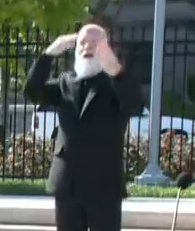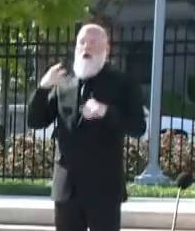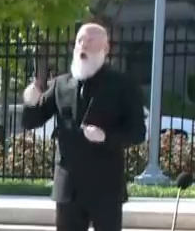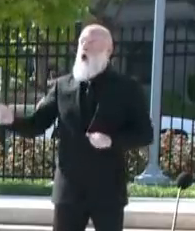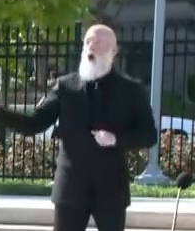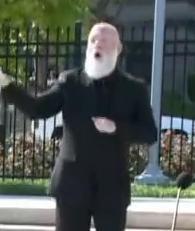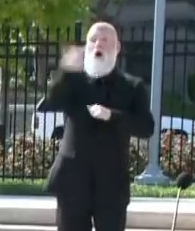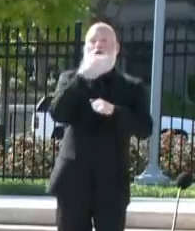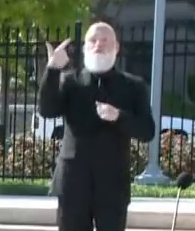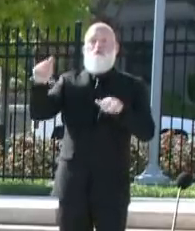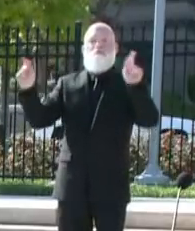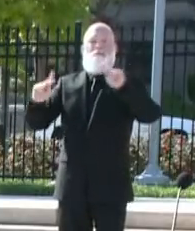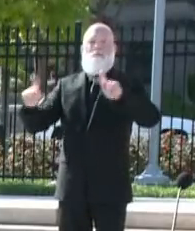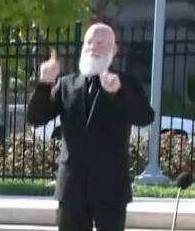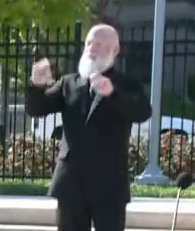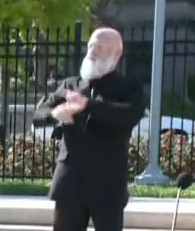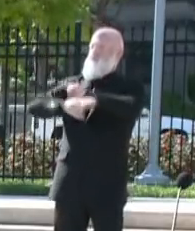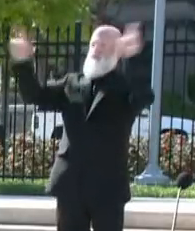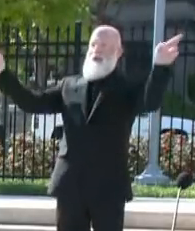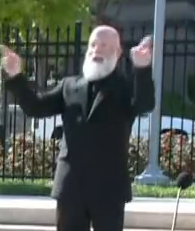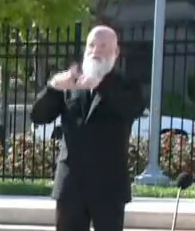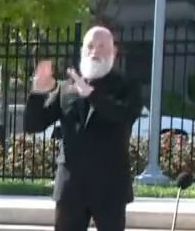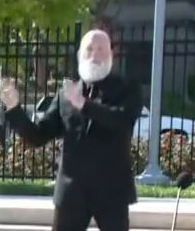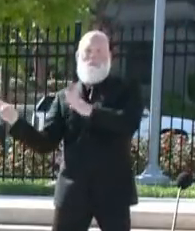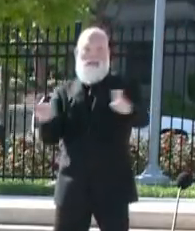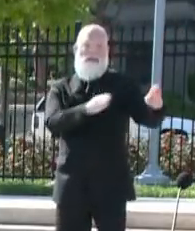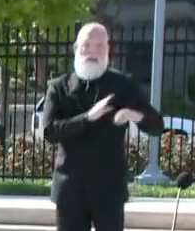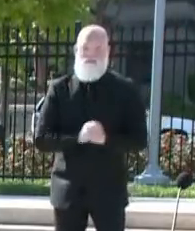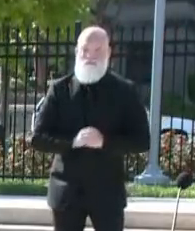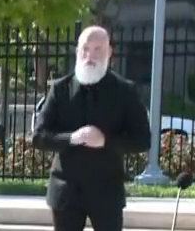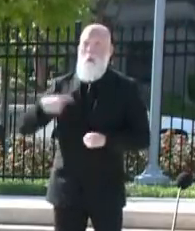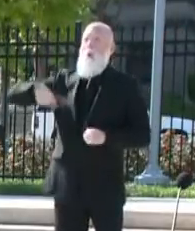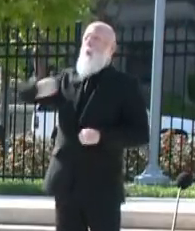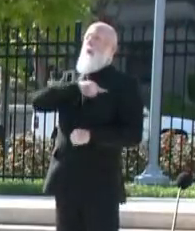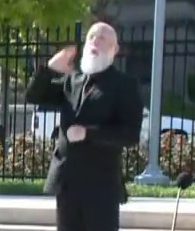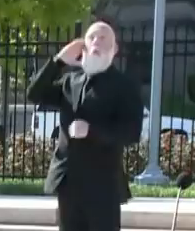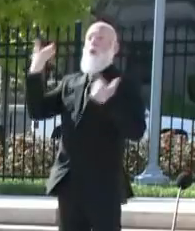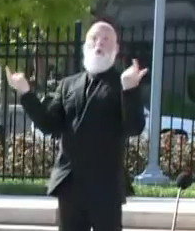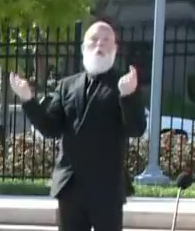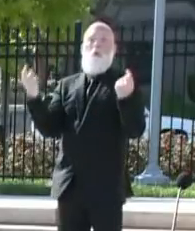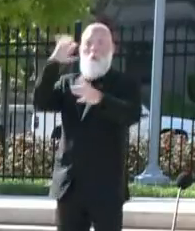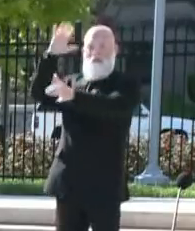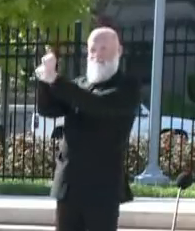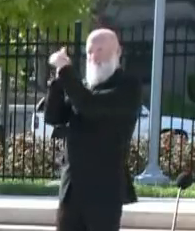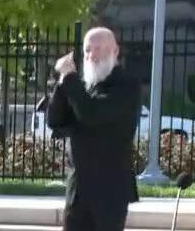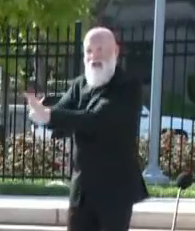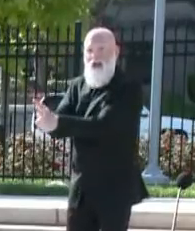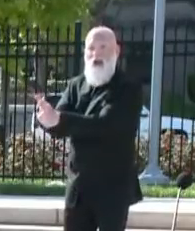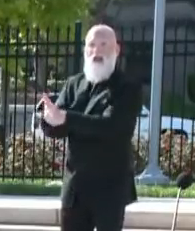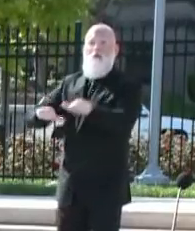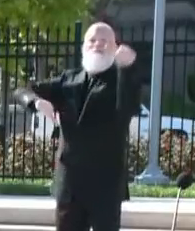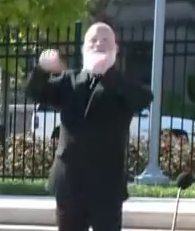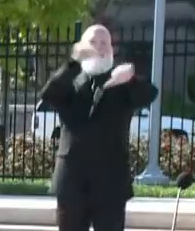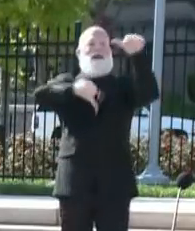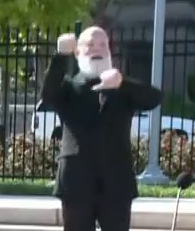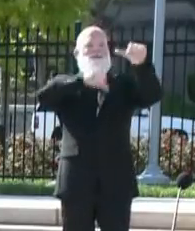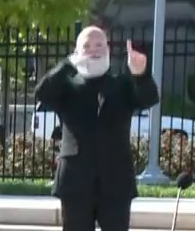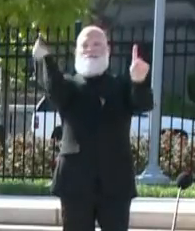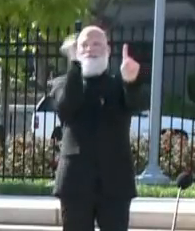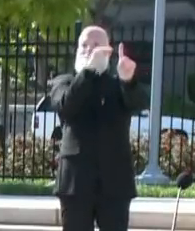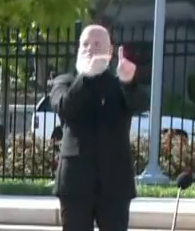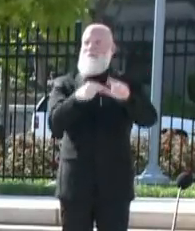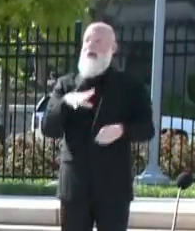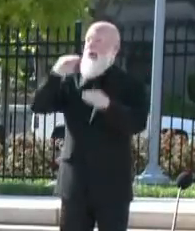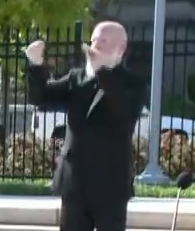and make sure that we make adjustments as needed, keeping members of the public informed every step of